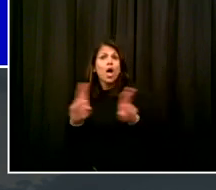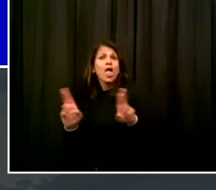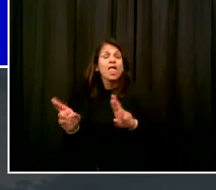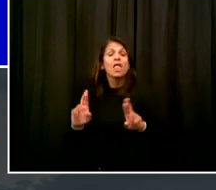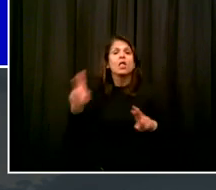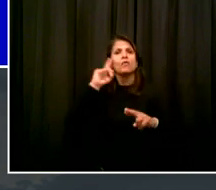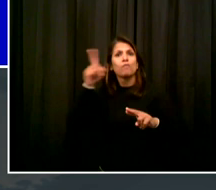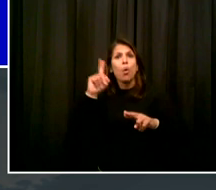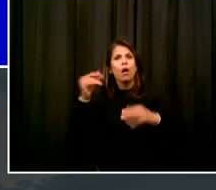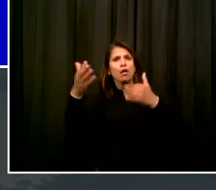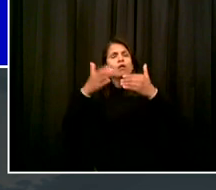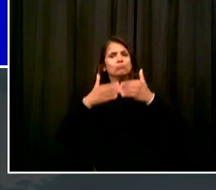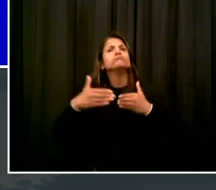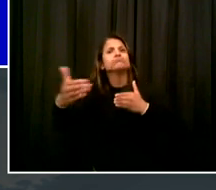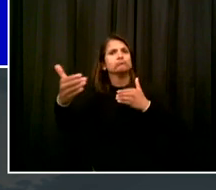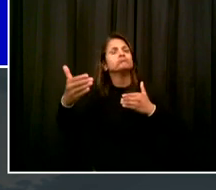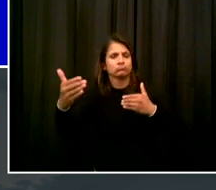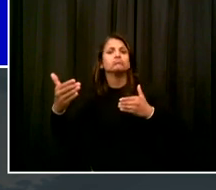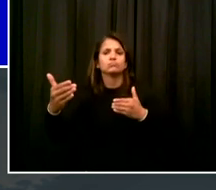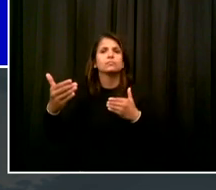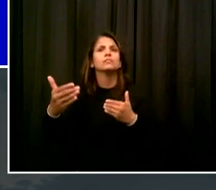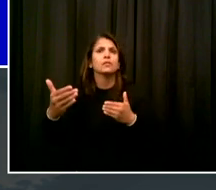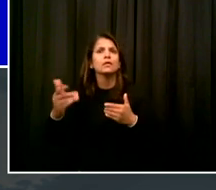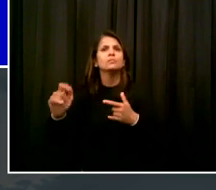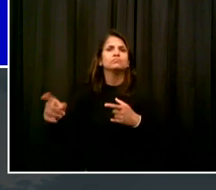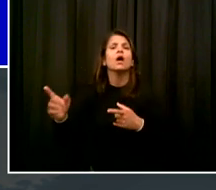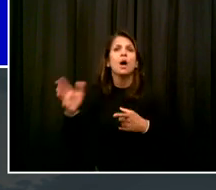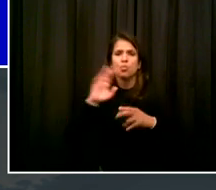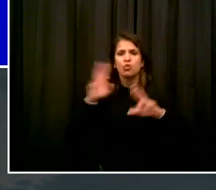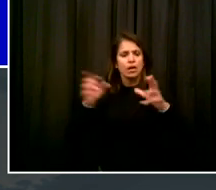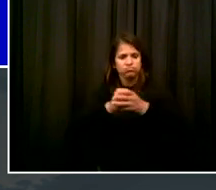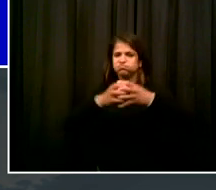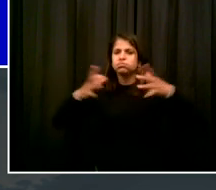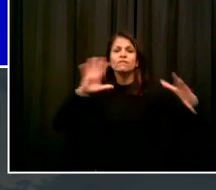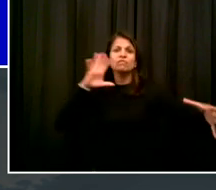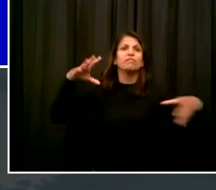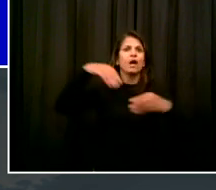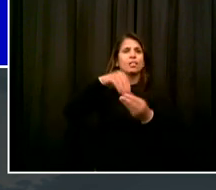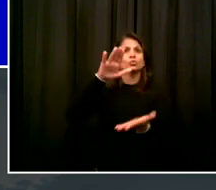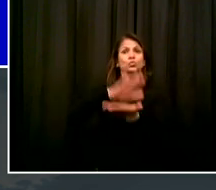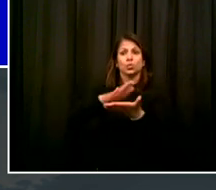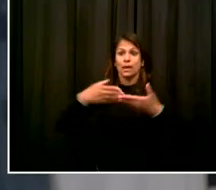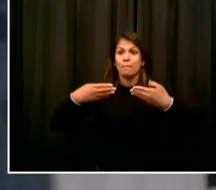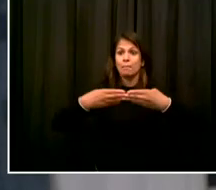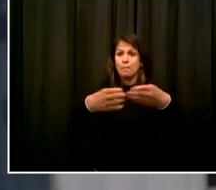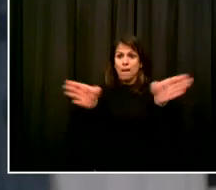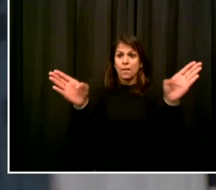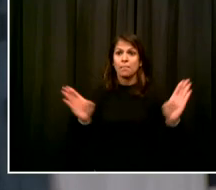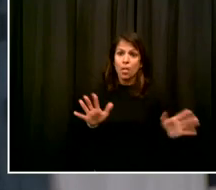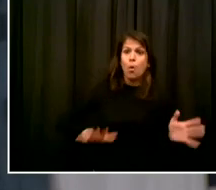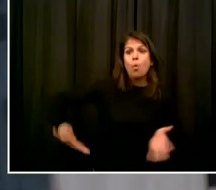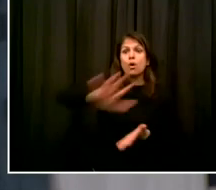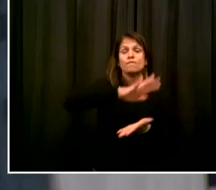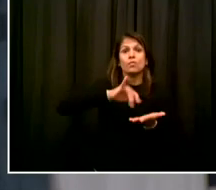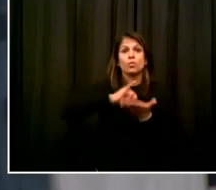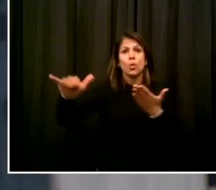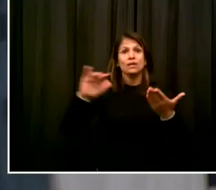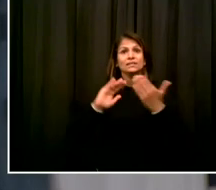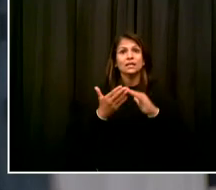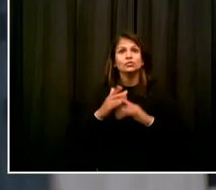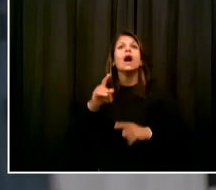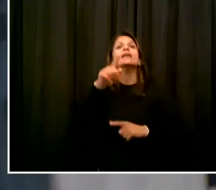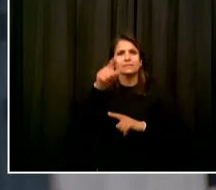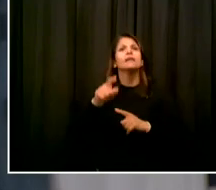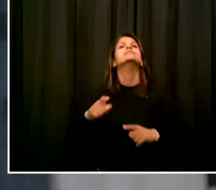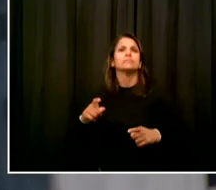to offer it to all school staff as the school year begins. Finally, in partnership with Child Mind Institute, we will launch